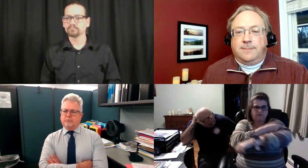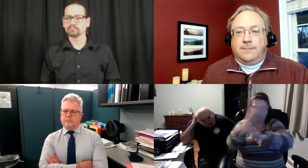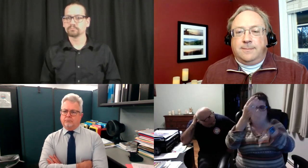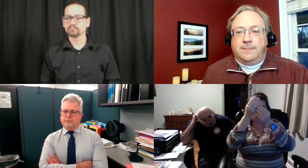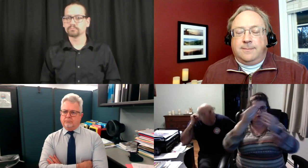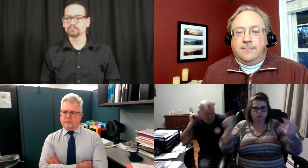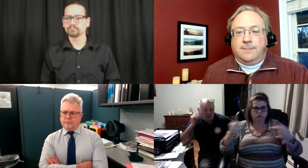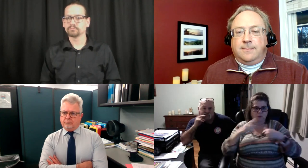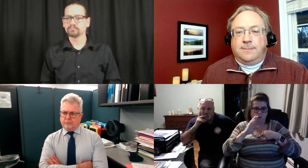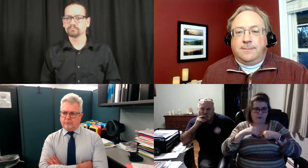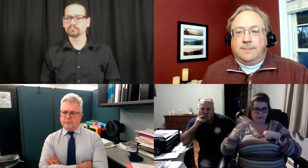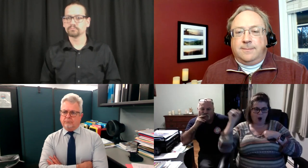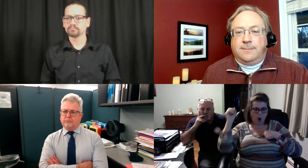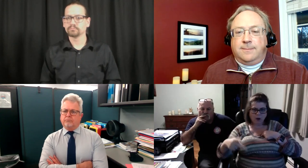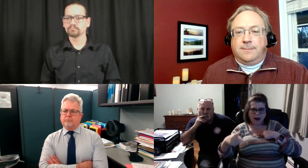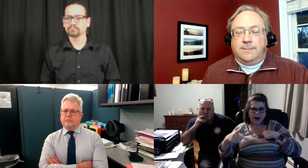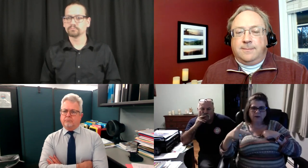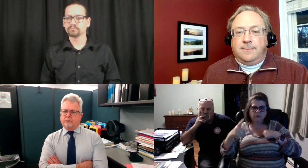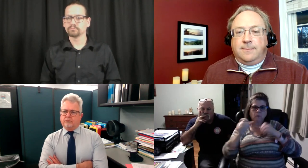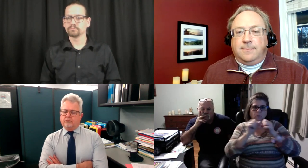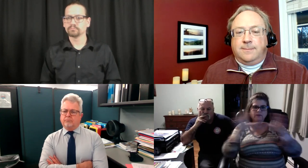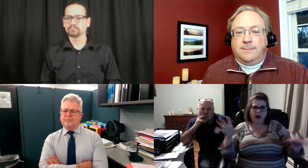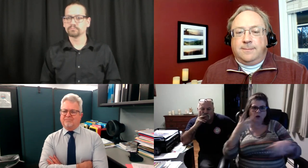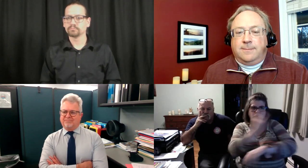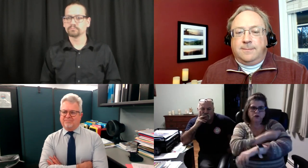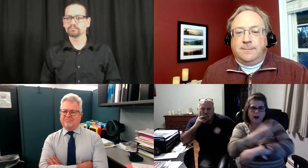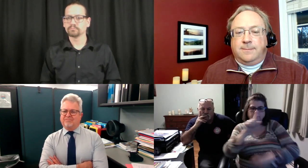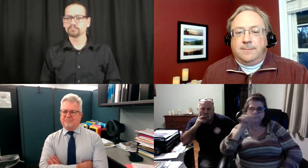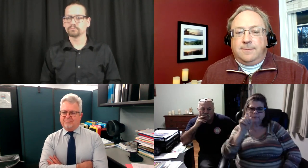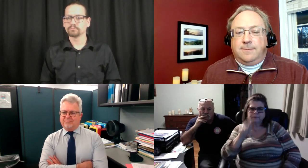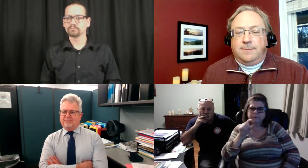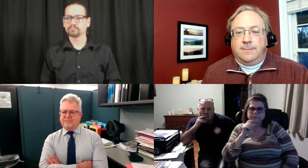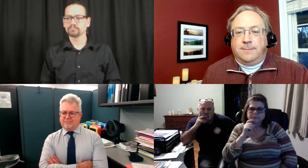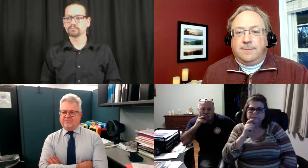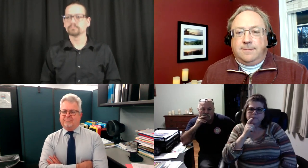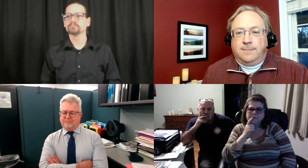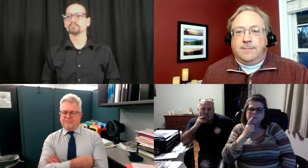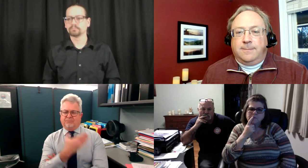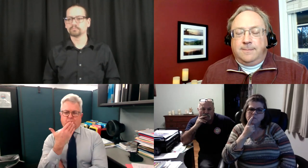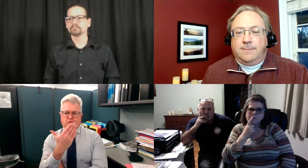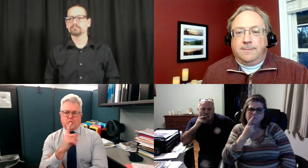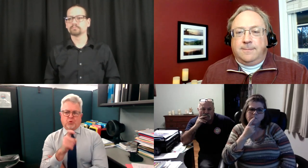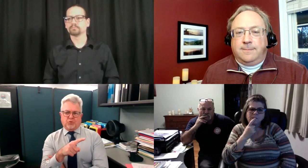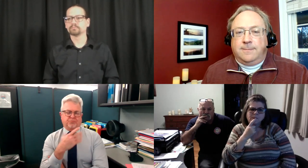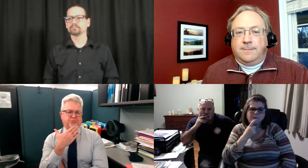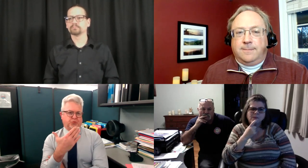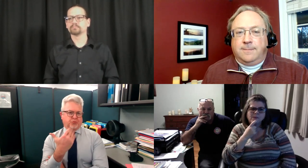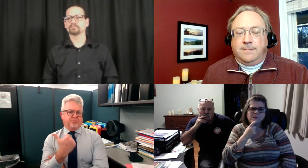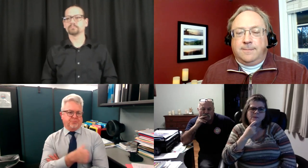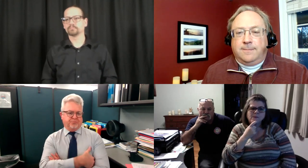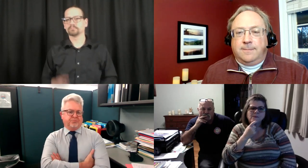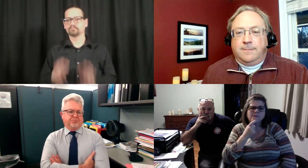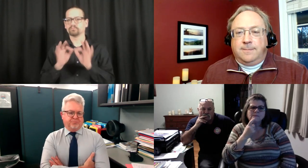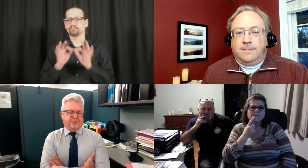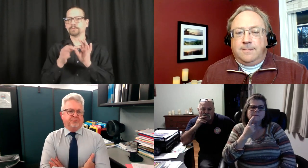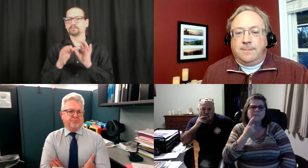vaccine, are they being more at risk to contract COVID or not? Because of the fact that